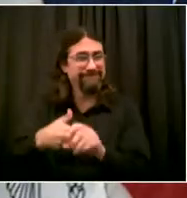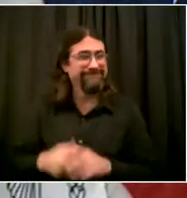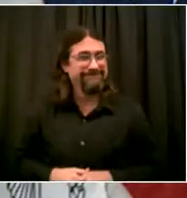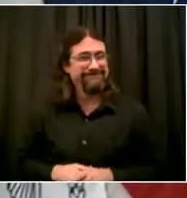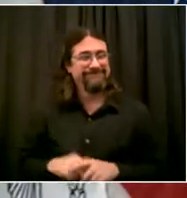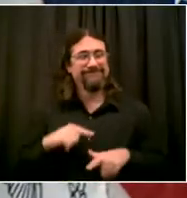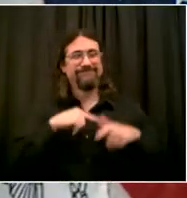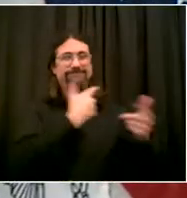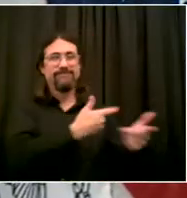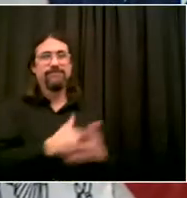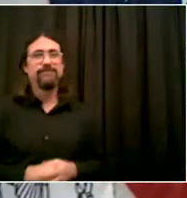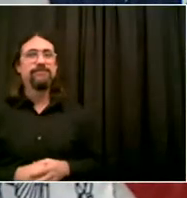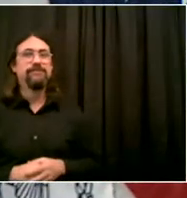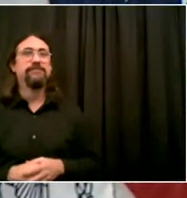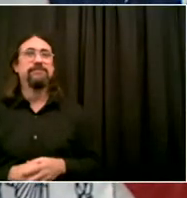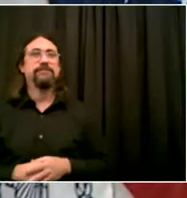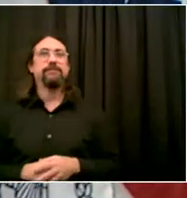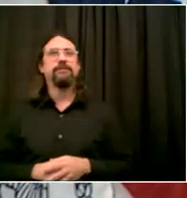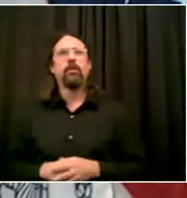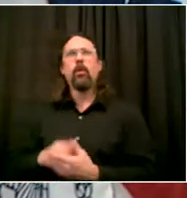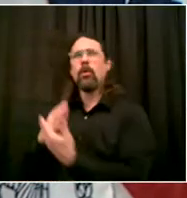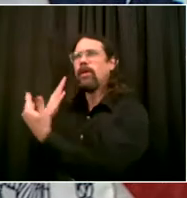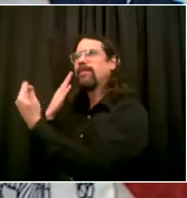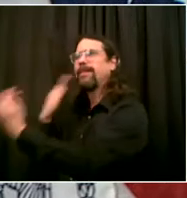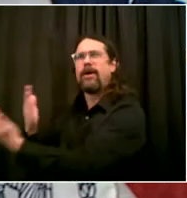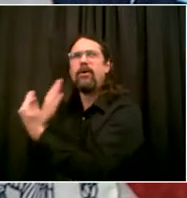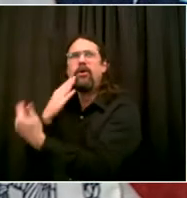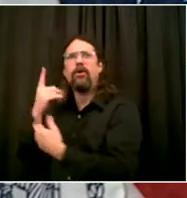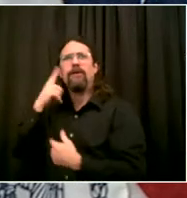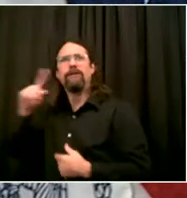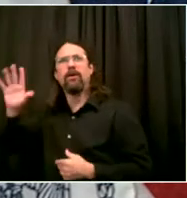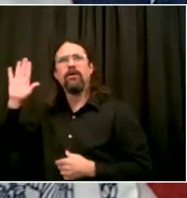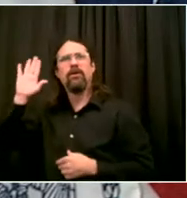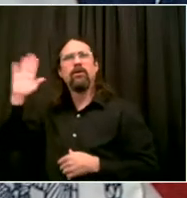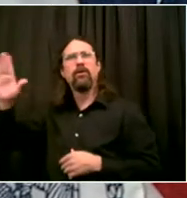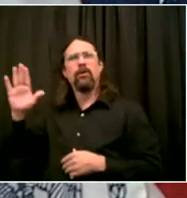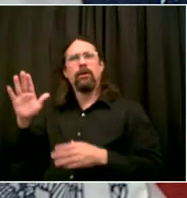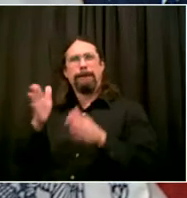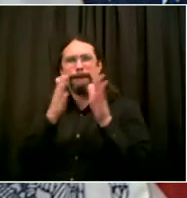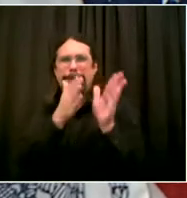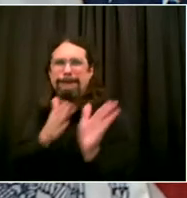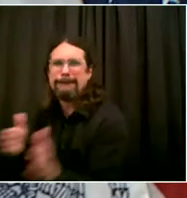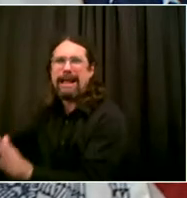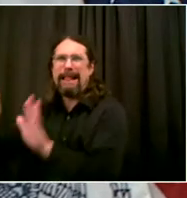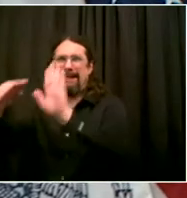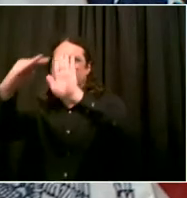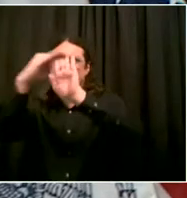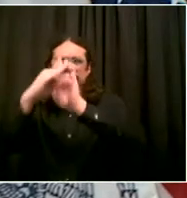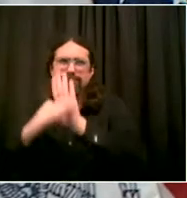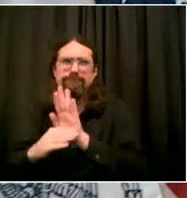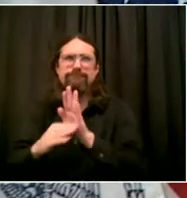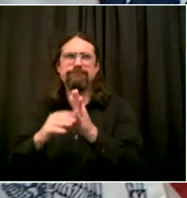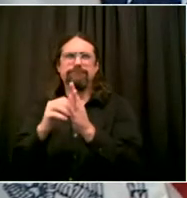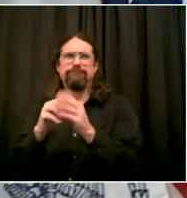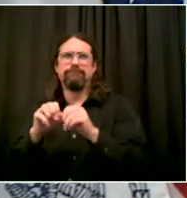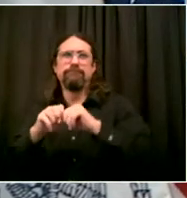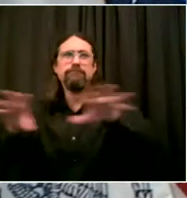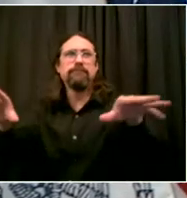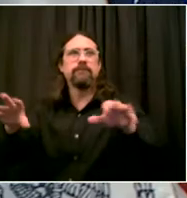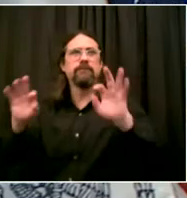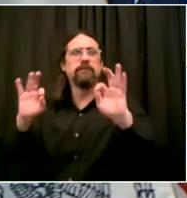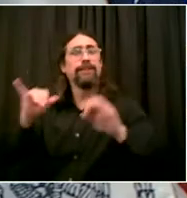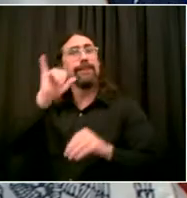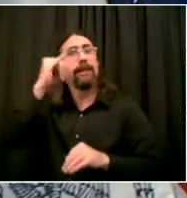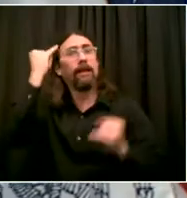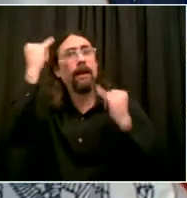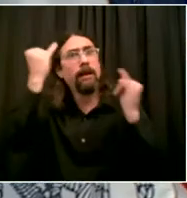storefronts, again, make a difference for tens of thousands of businesses. A lot of their employees are going have new opportunity. And of course, a lot of customers who can't wait